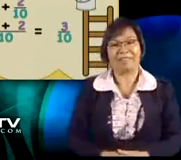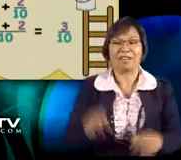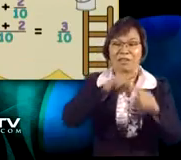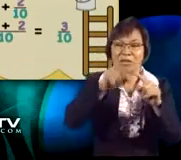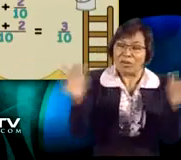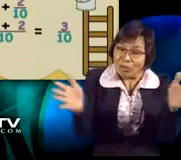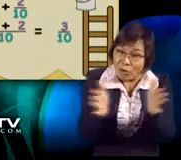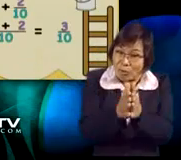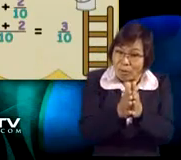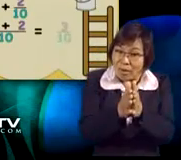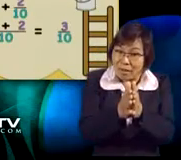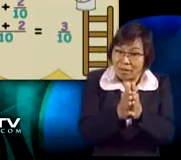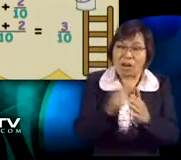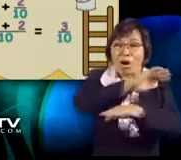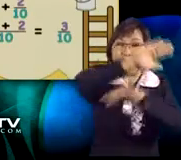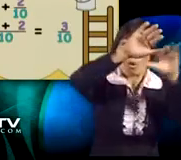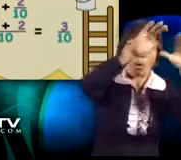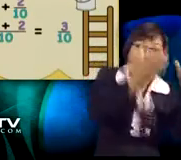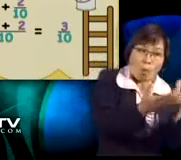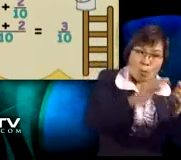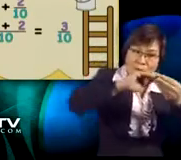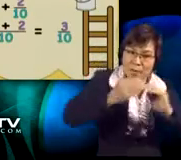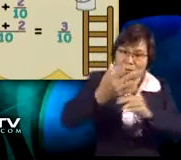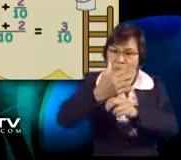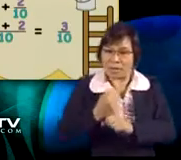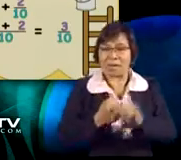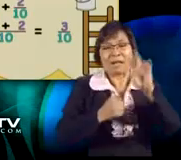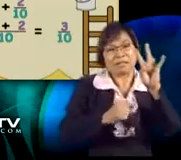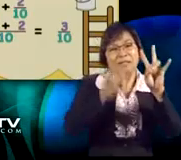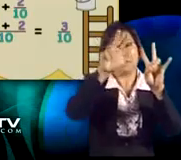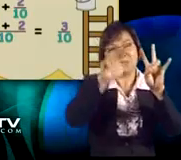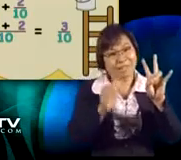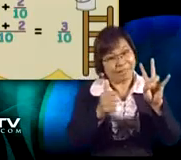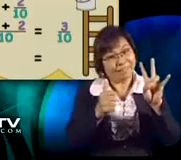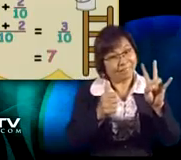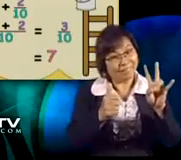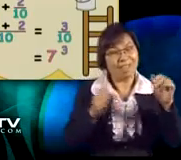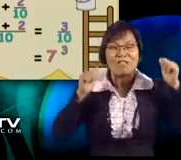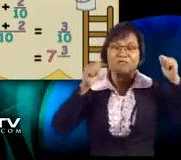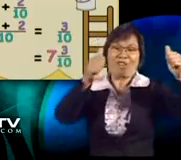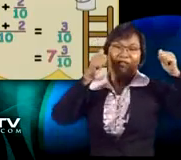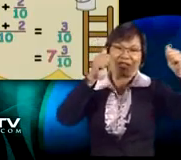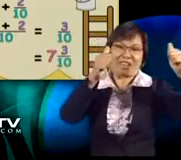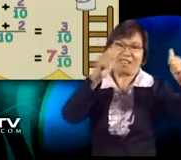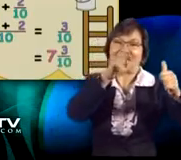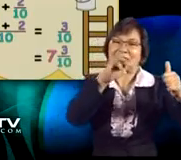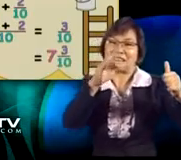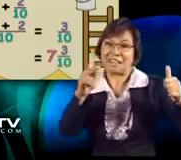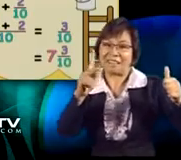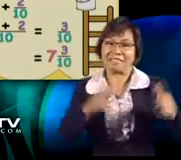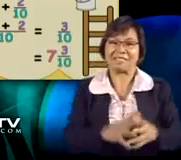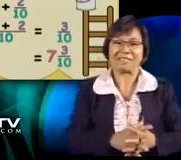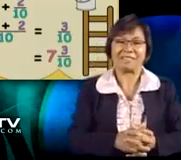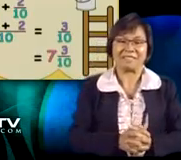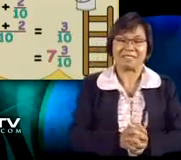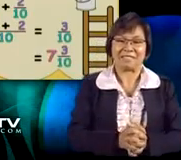We get 3 tenths. And when we combine that with the whole number, we get 7 and 3